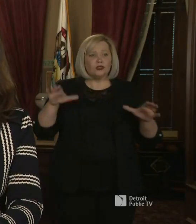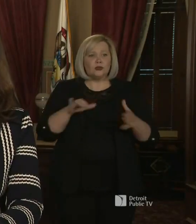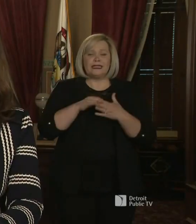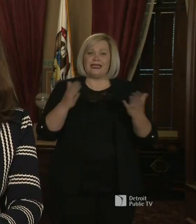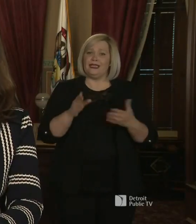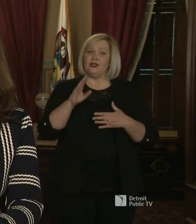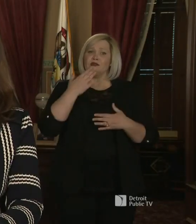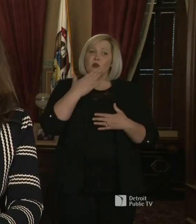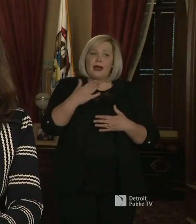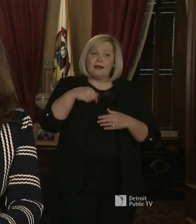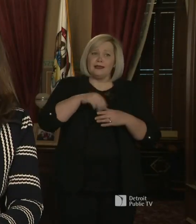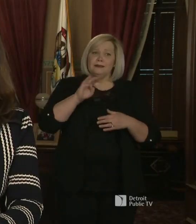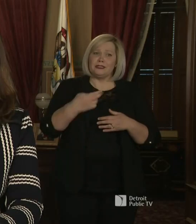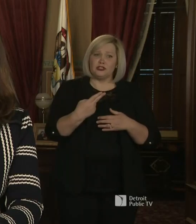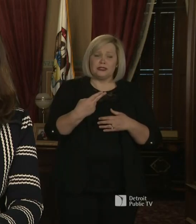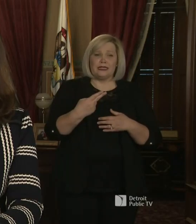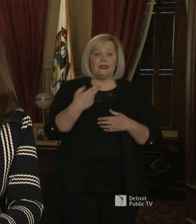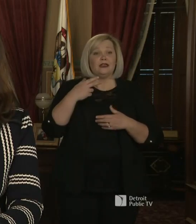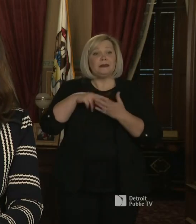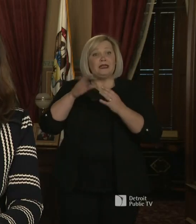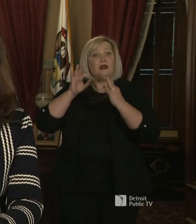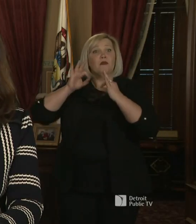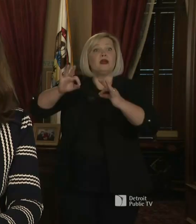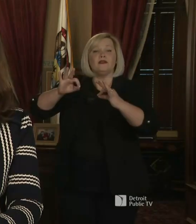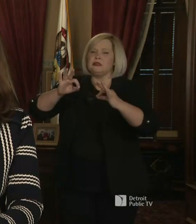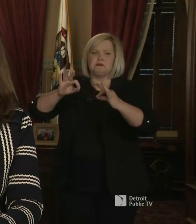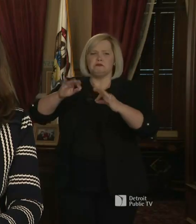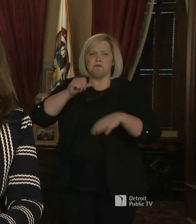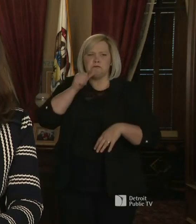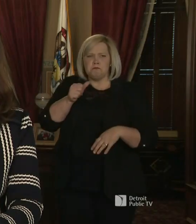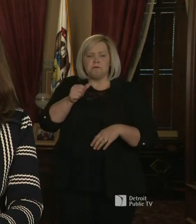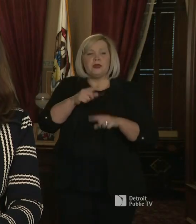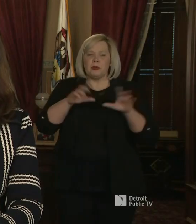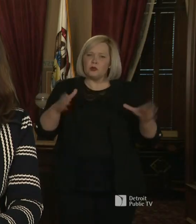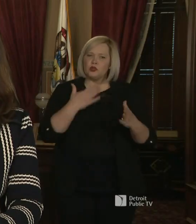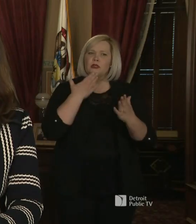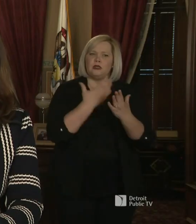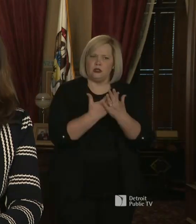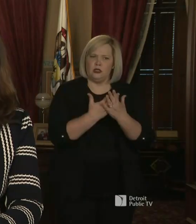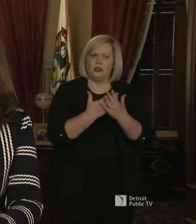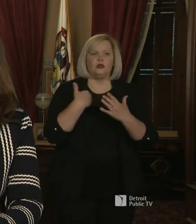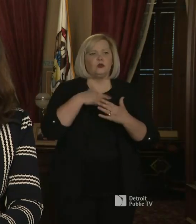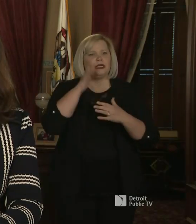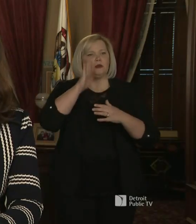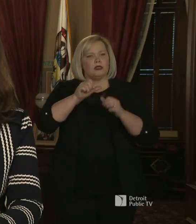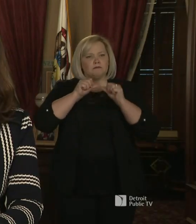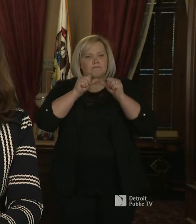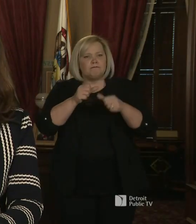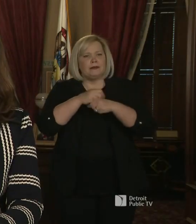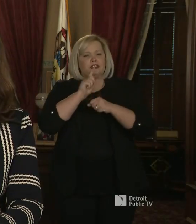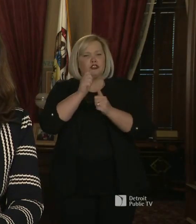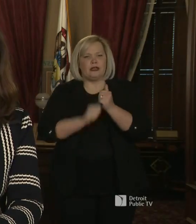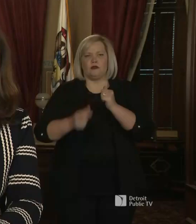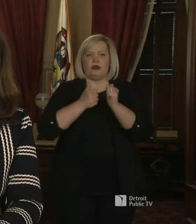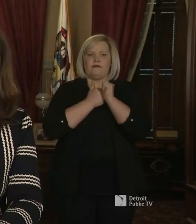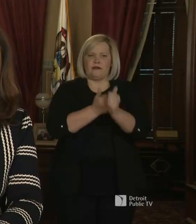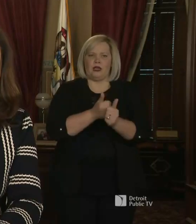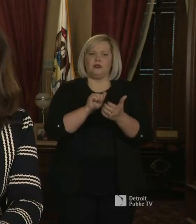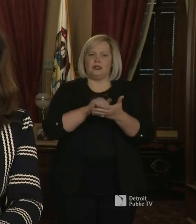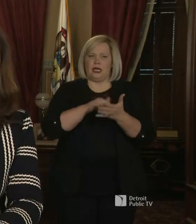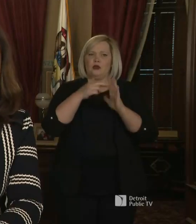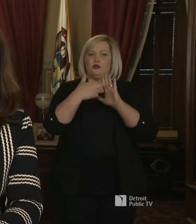Michigan. It doesn't mean we're perfect we're not but we're going to continue to strive to make sure that everyone's abiding by that in